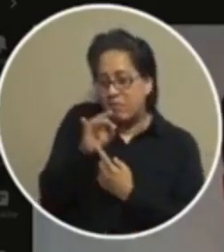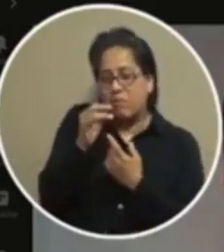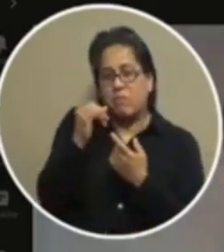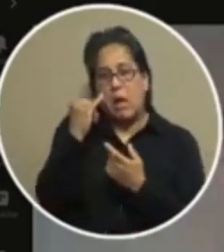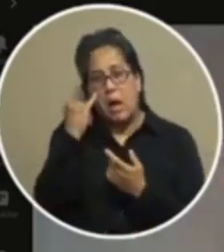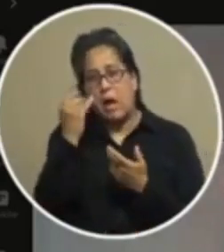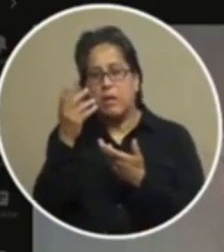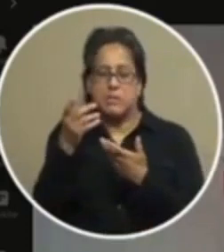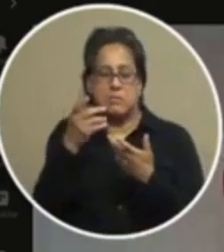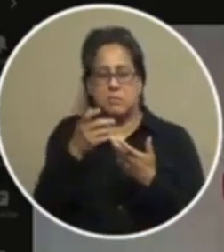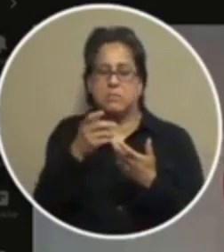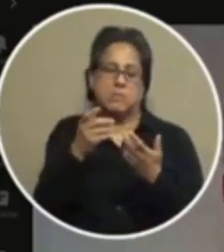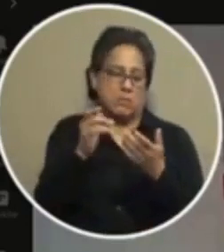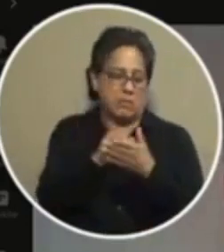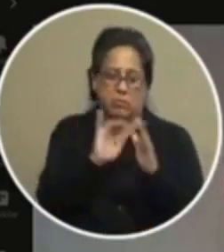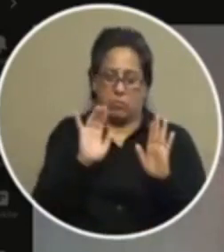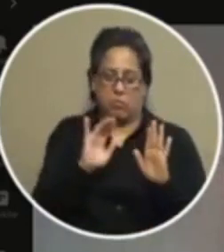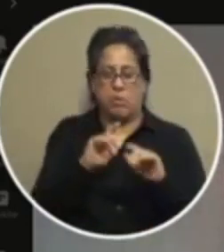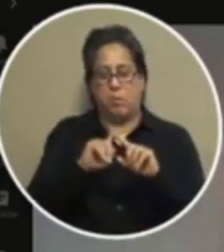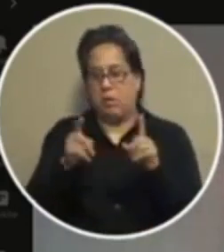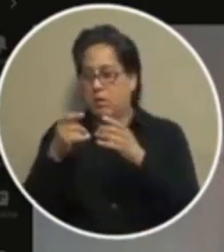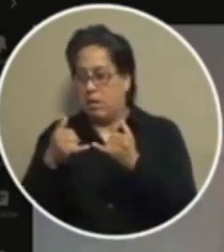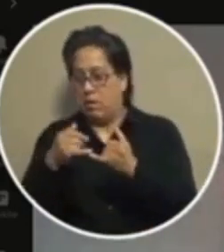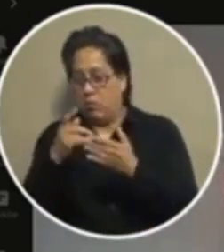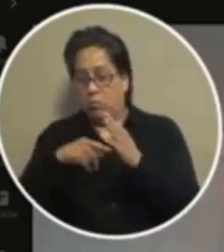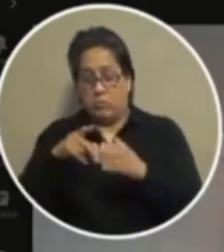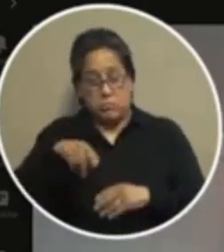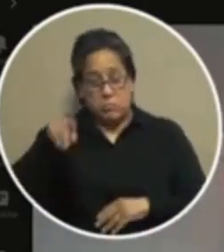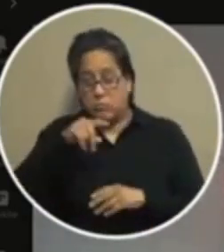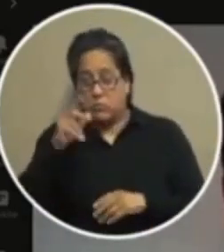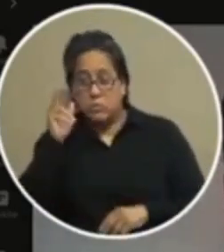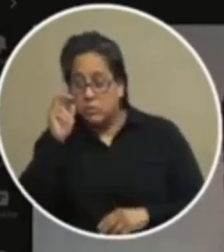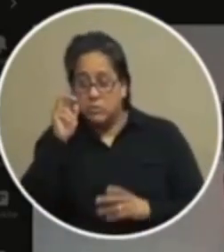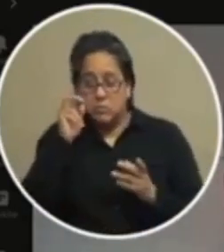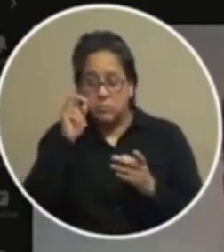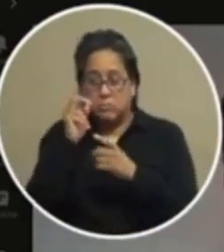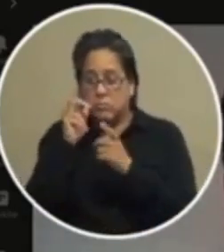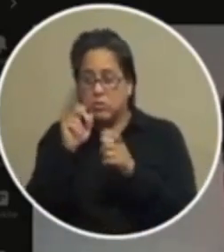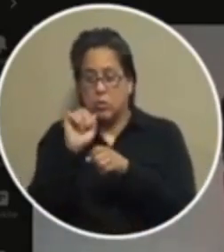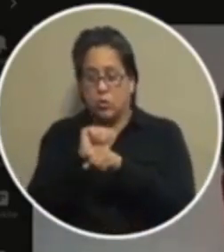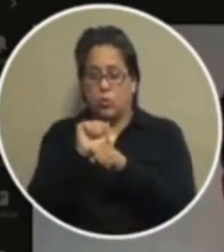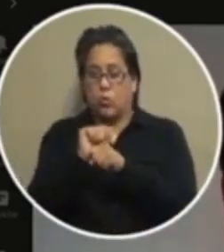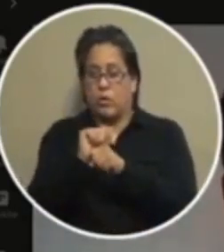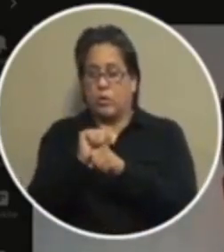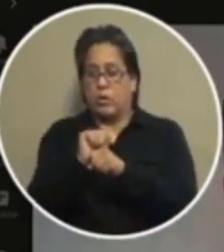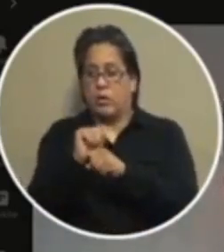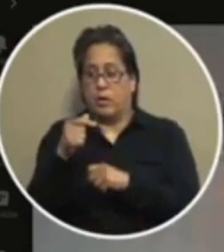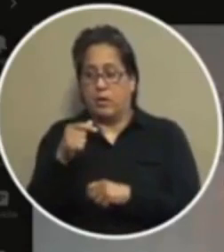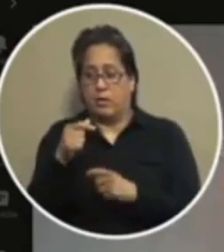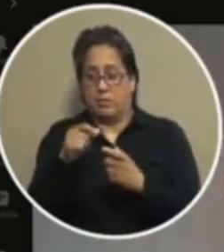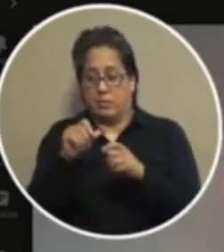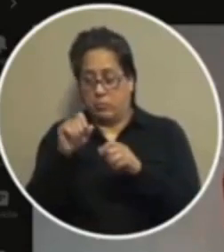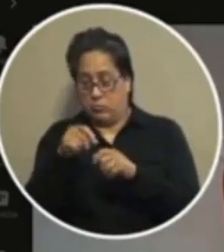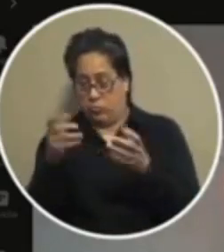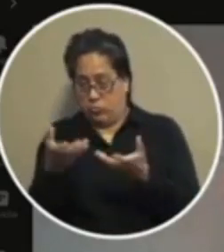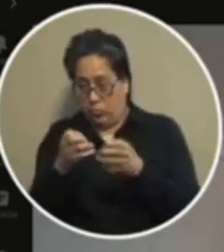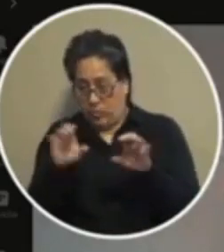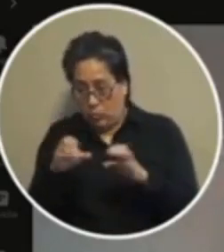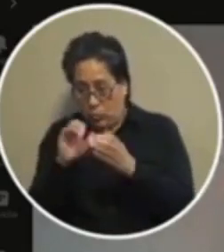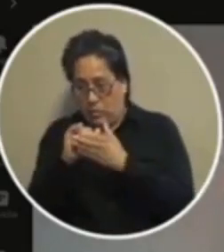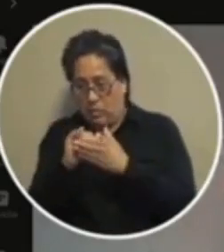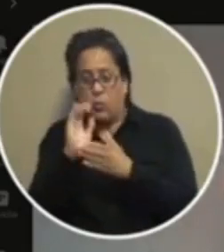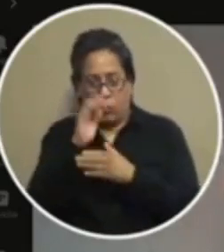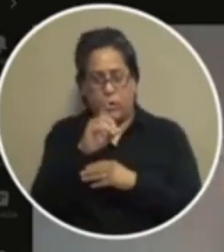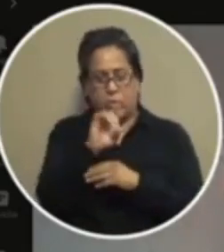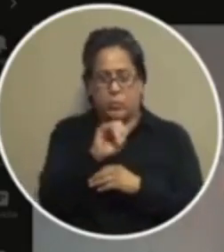but now again hearing what everybody said if everybody works towards getting it done it can be done and it will be done